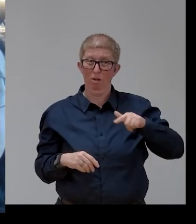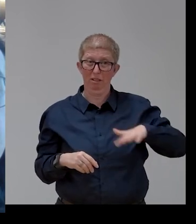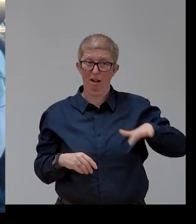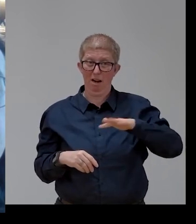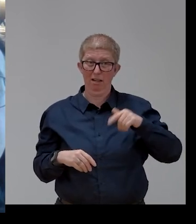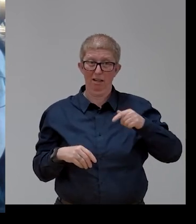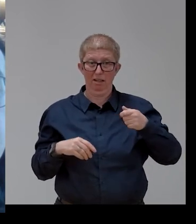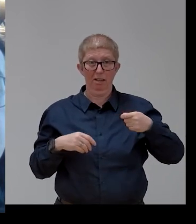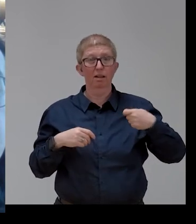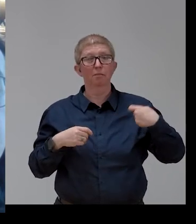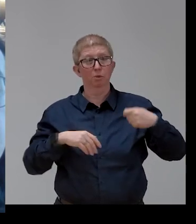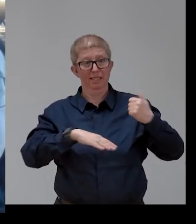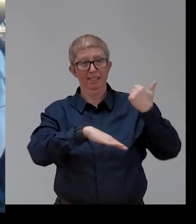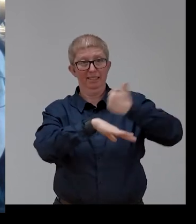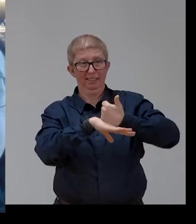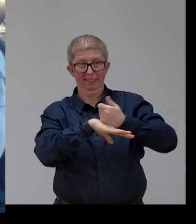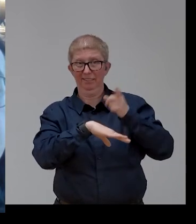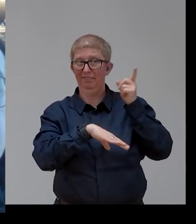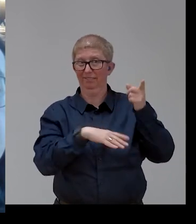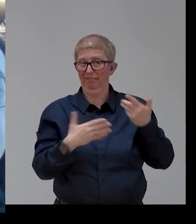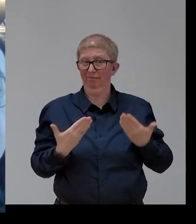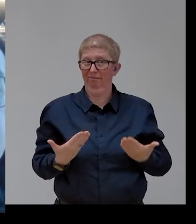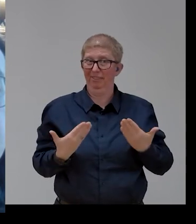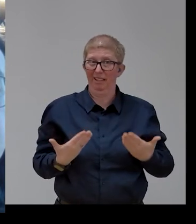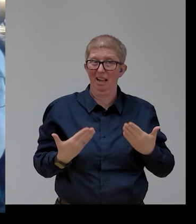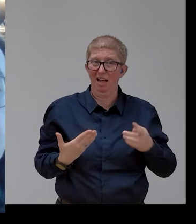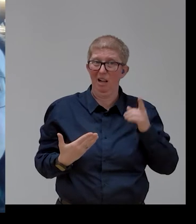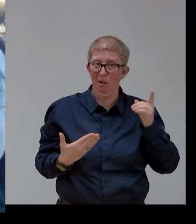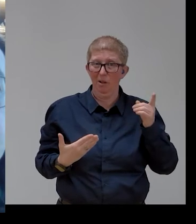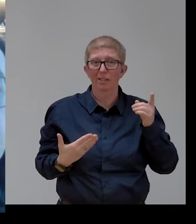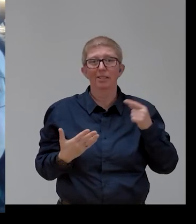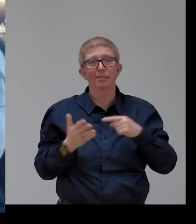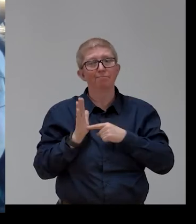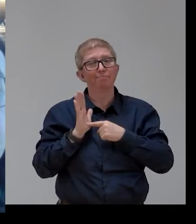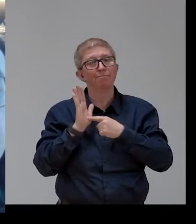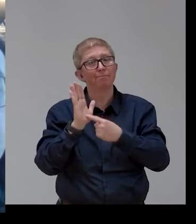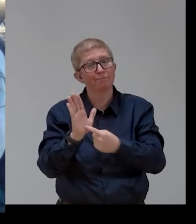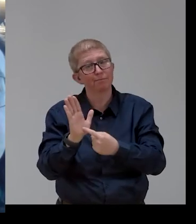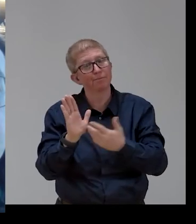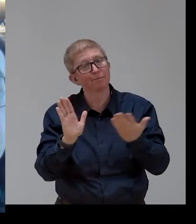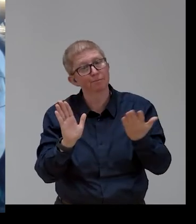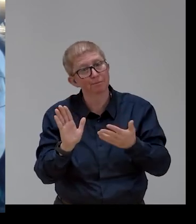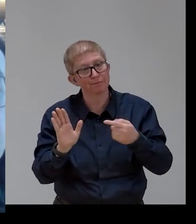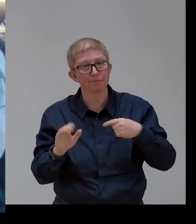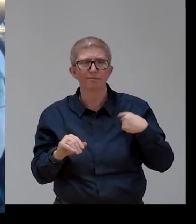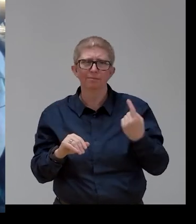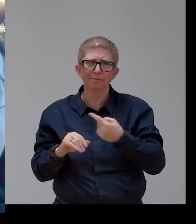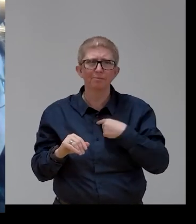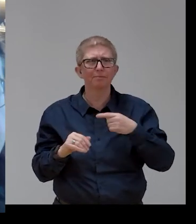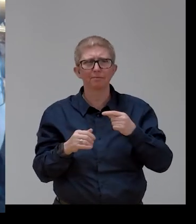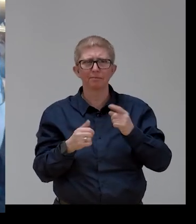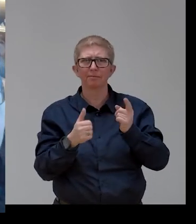of European Union chose as one of its main priorities to give